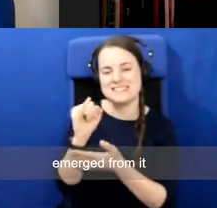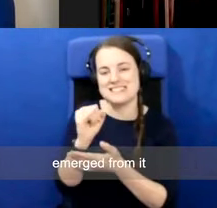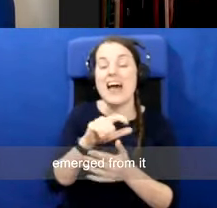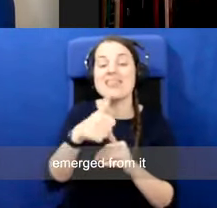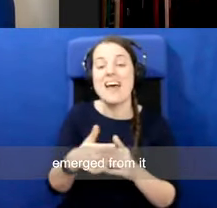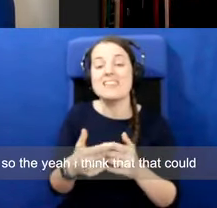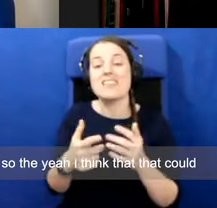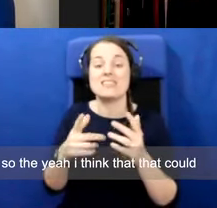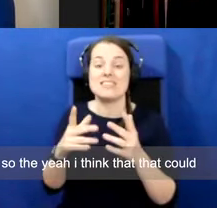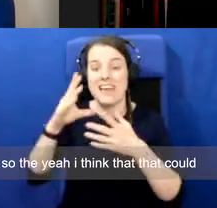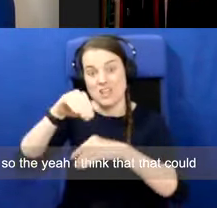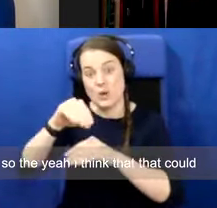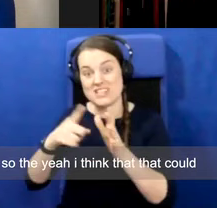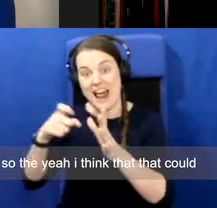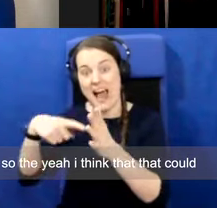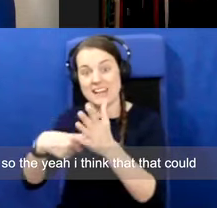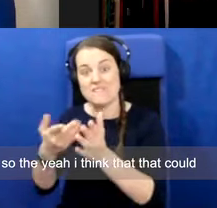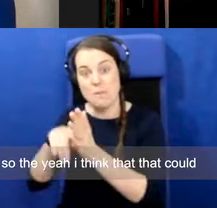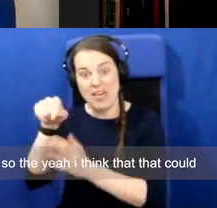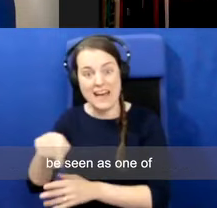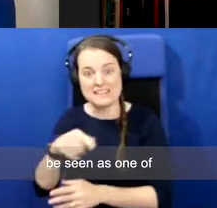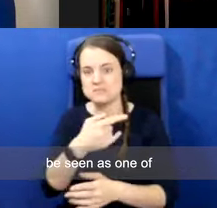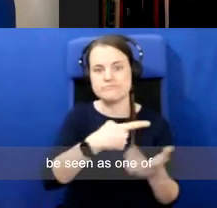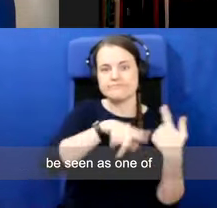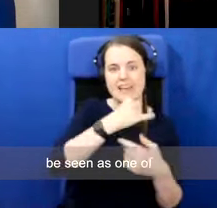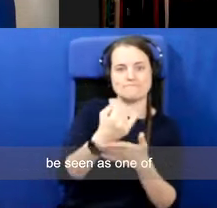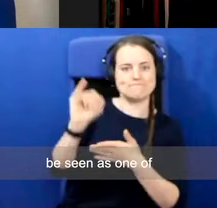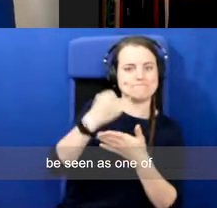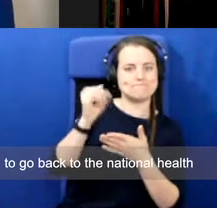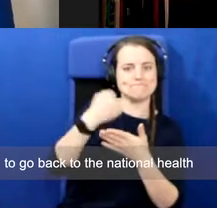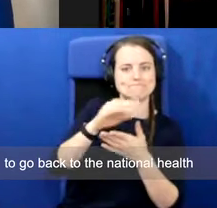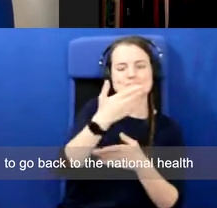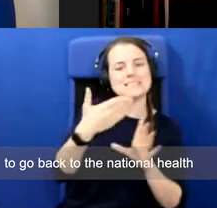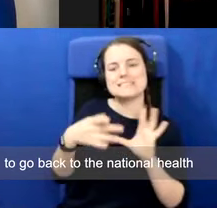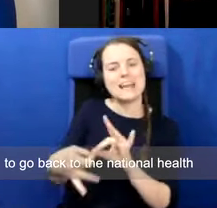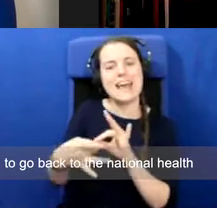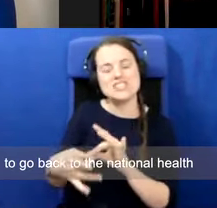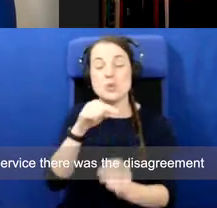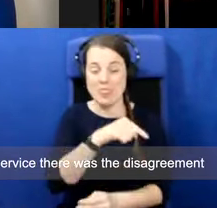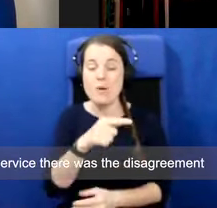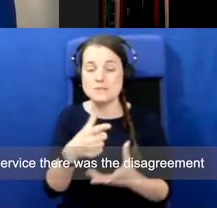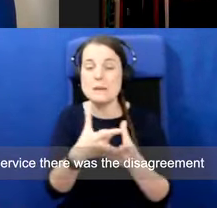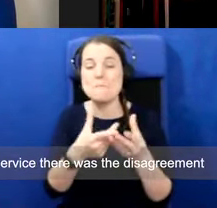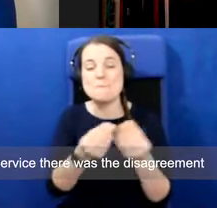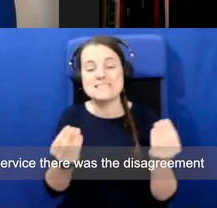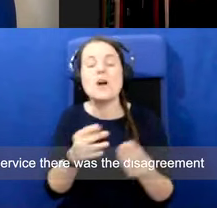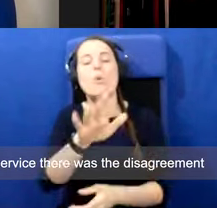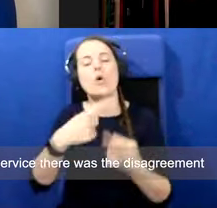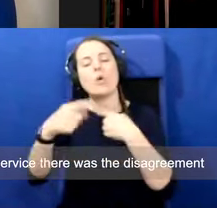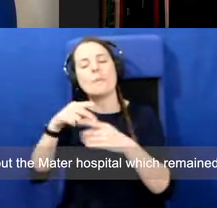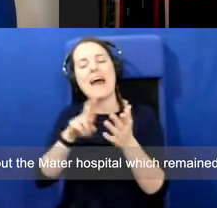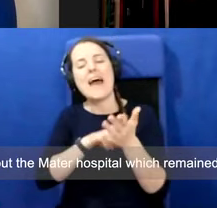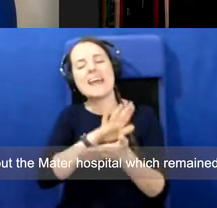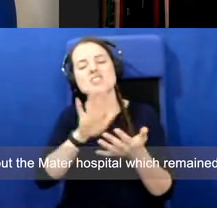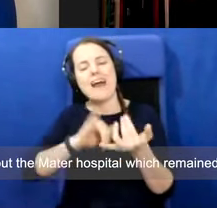emerged from it. So I think that that could be seen as one of to go back to the National Health Service. There was the disagreement